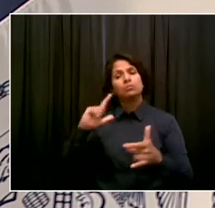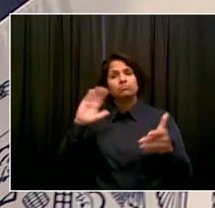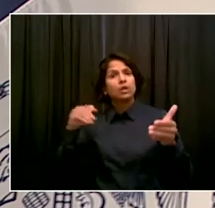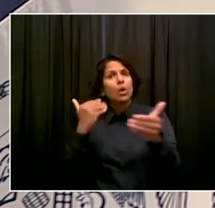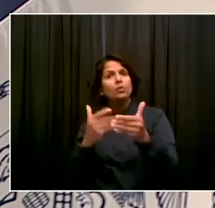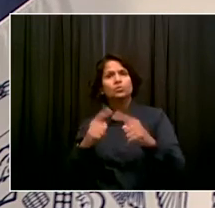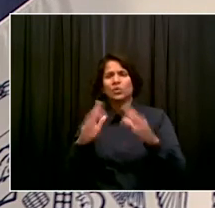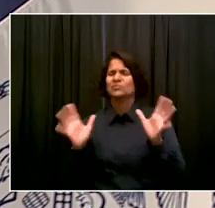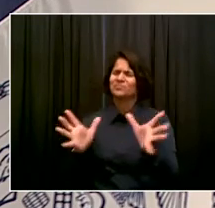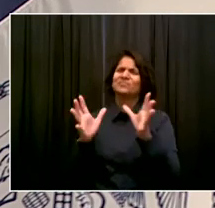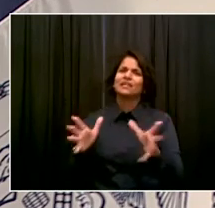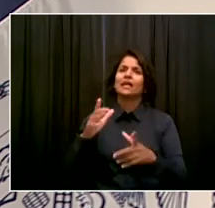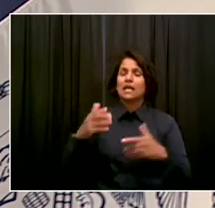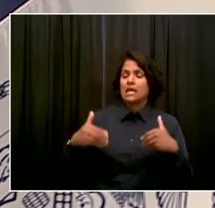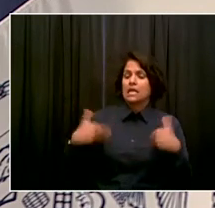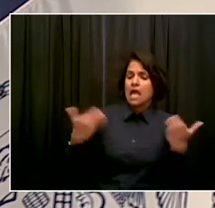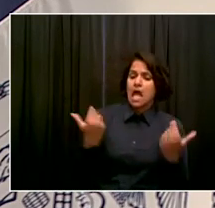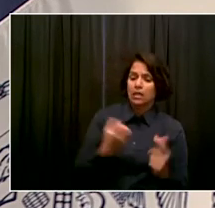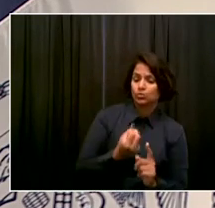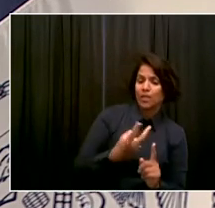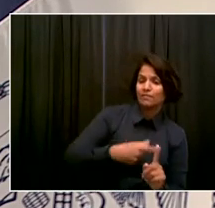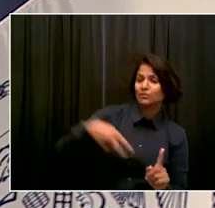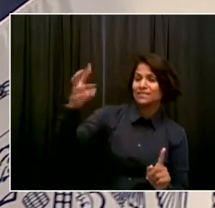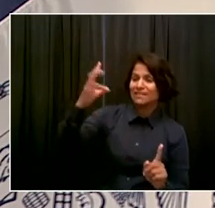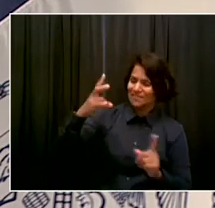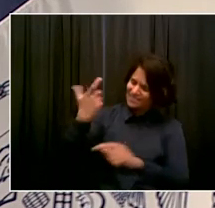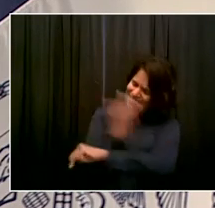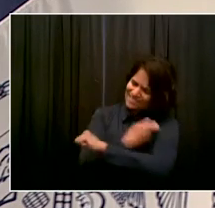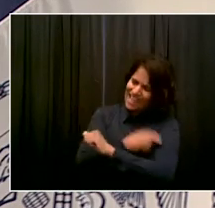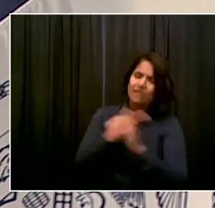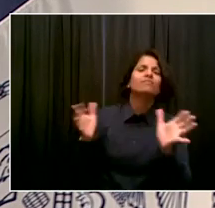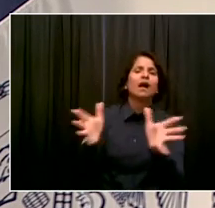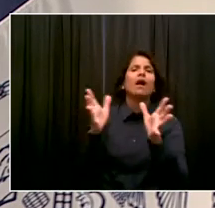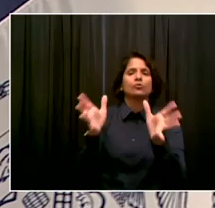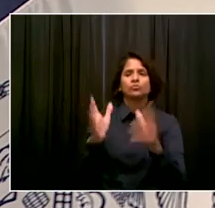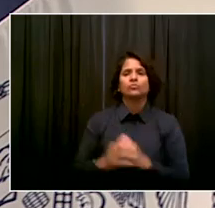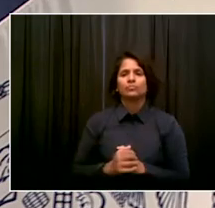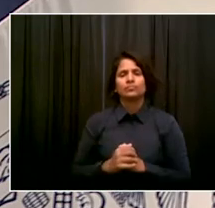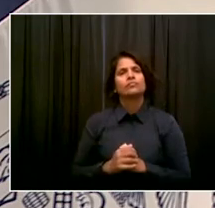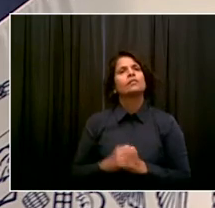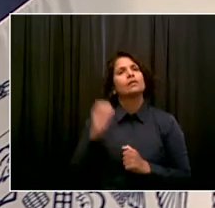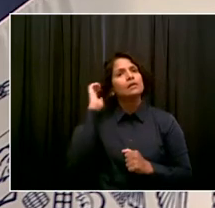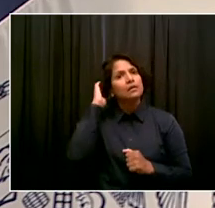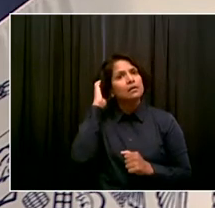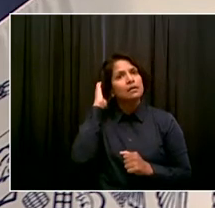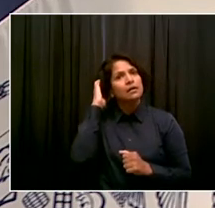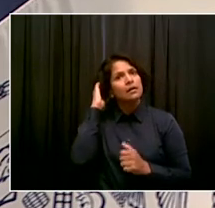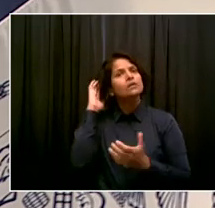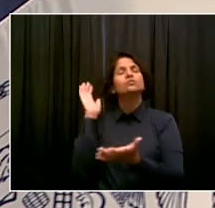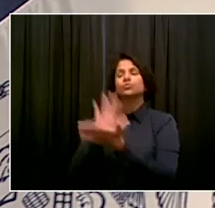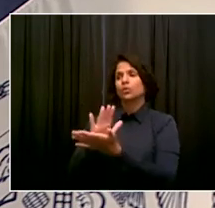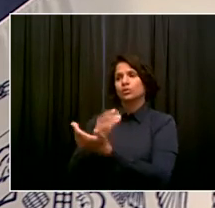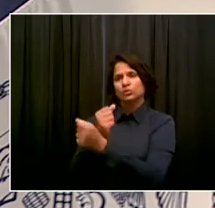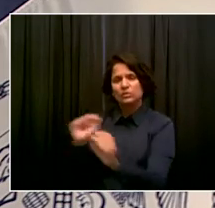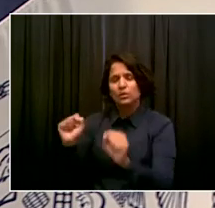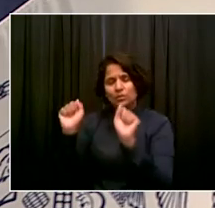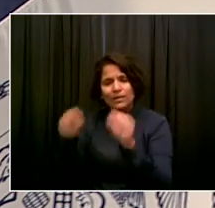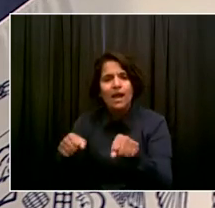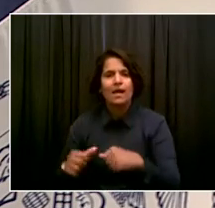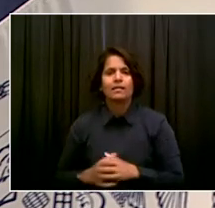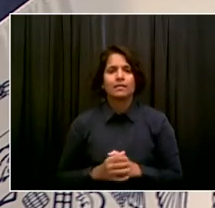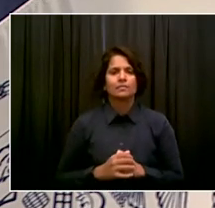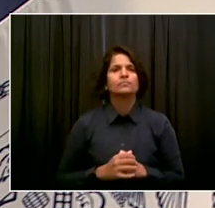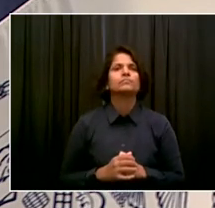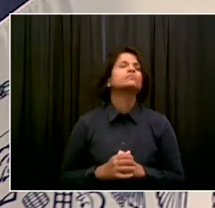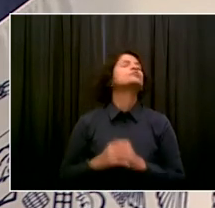school. So we have the tools to keep school safe, and we need to get our kids back to school.